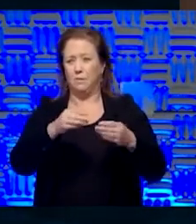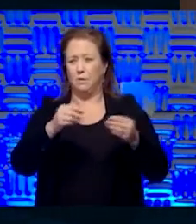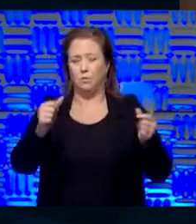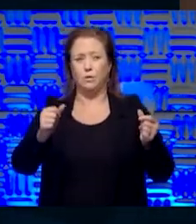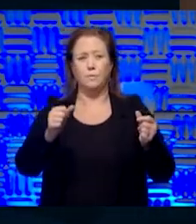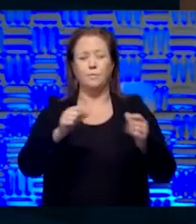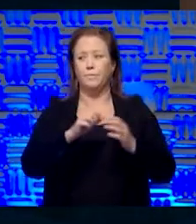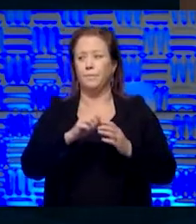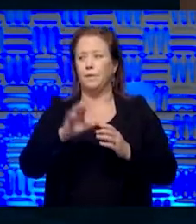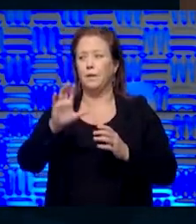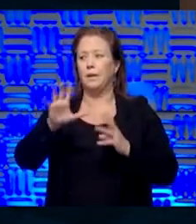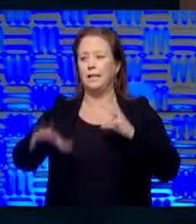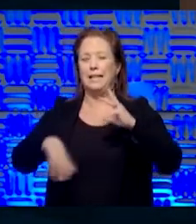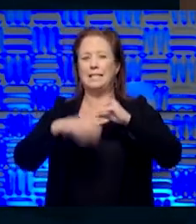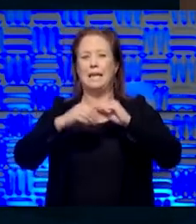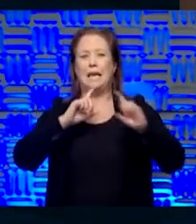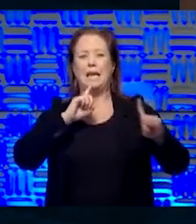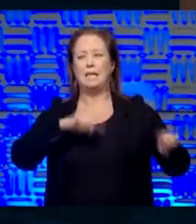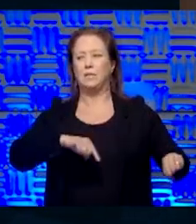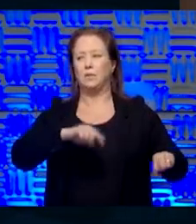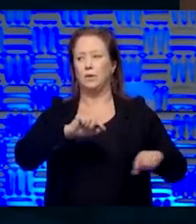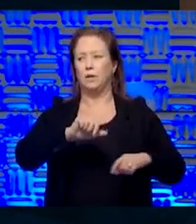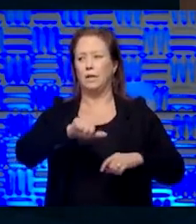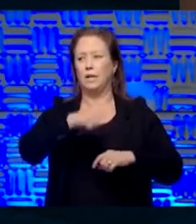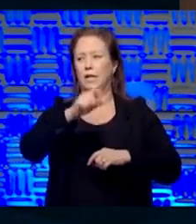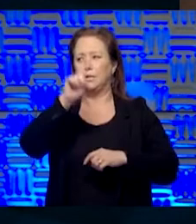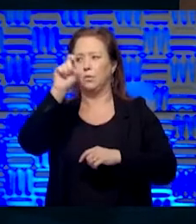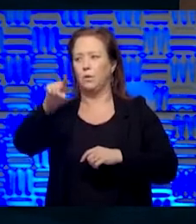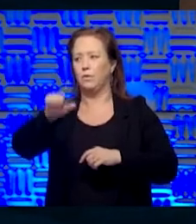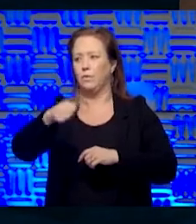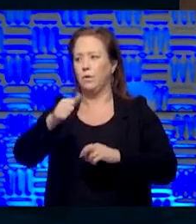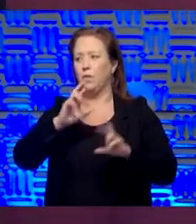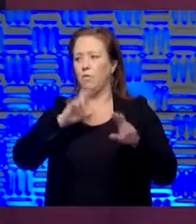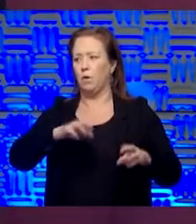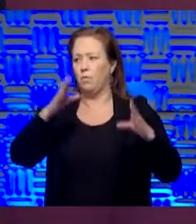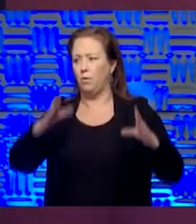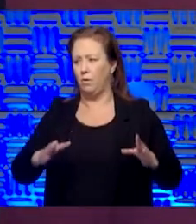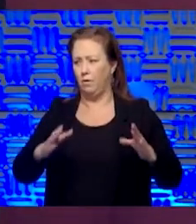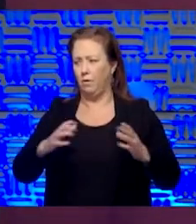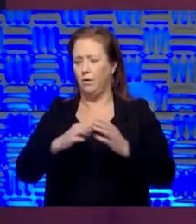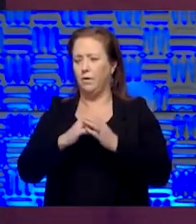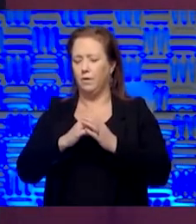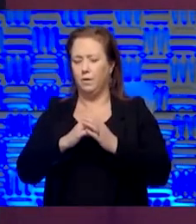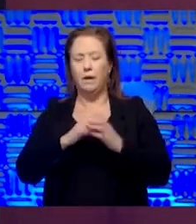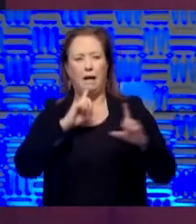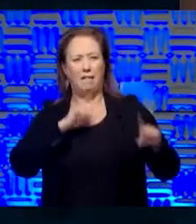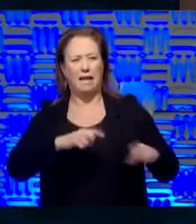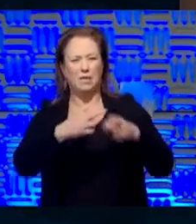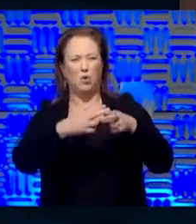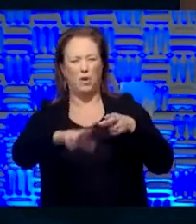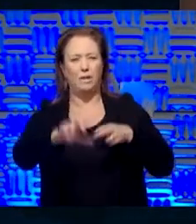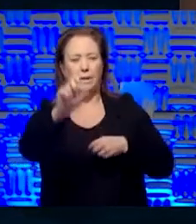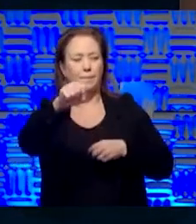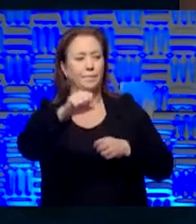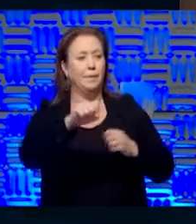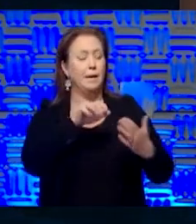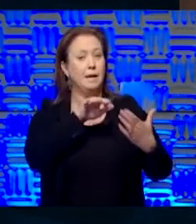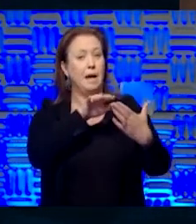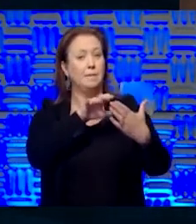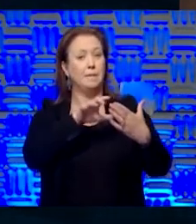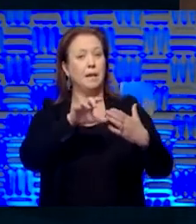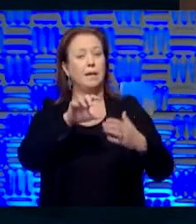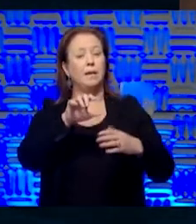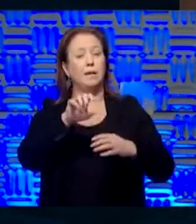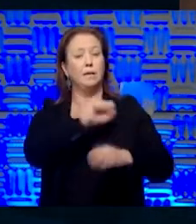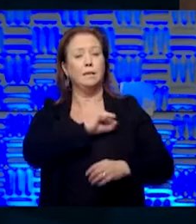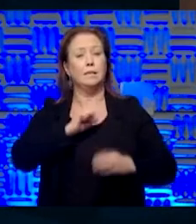in your view? And let's have this answer. And then we'll go to the next question from another reporter or from the, audience. Uh, I'll answer quickly. I am studying what Senator